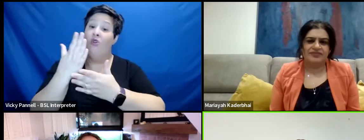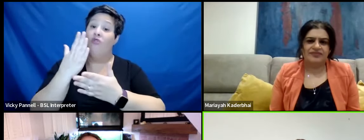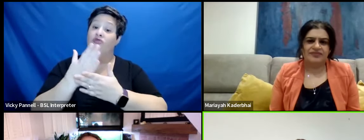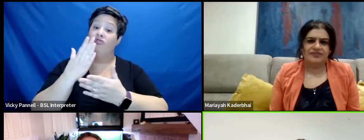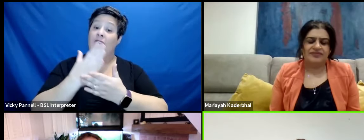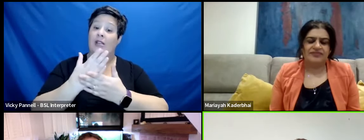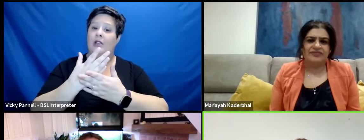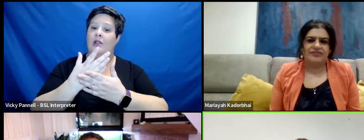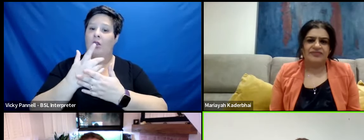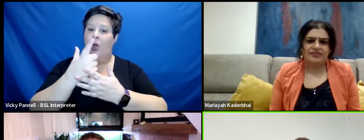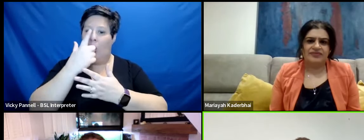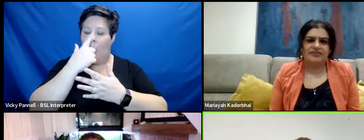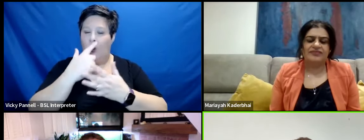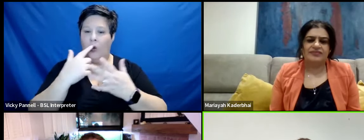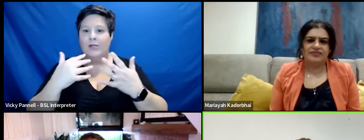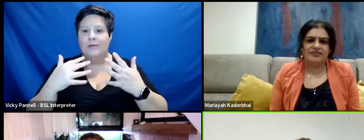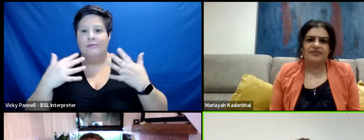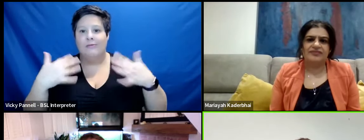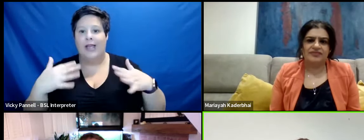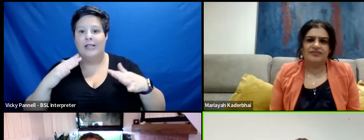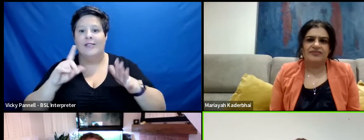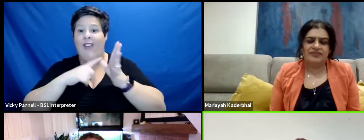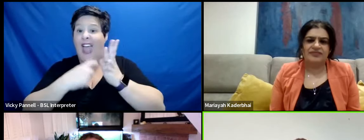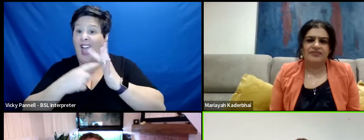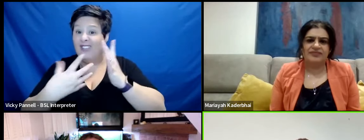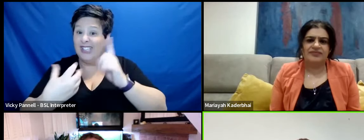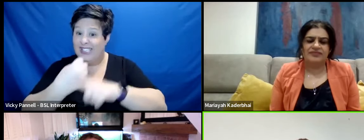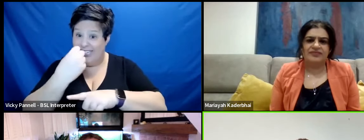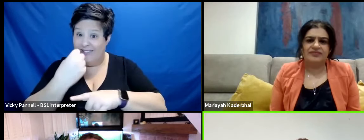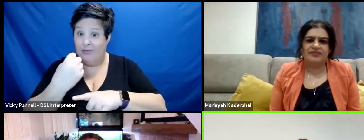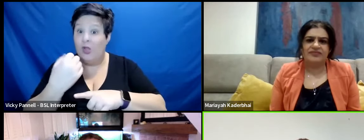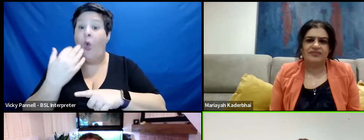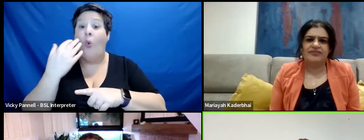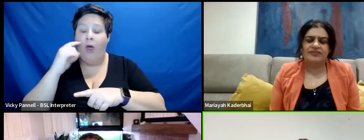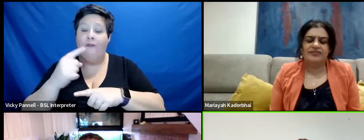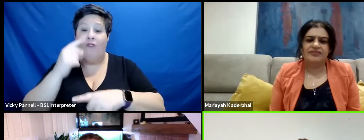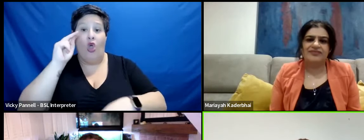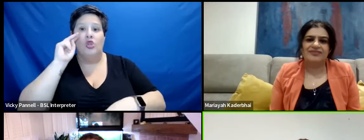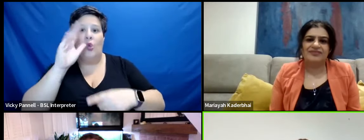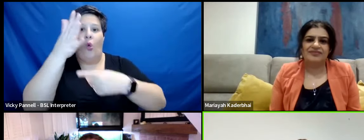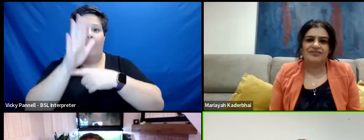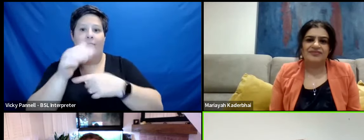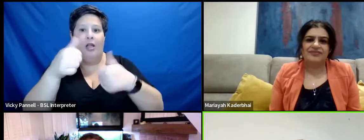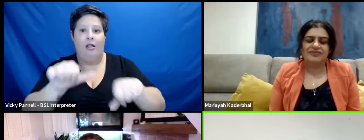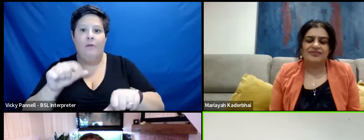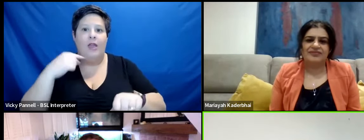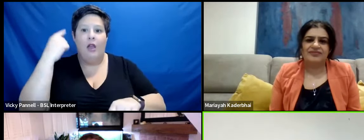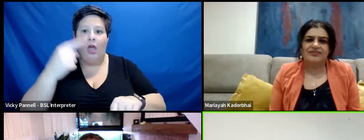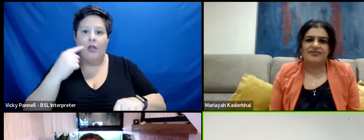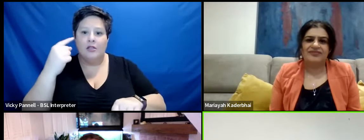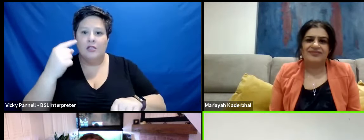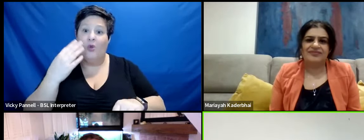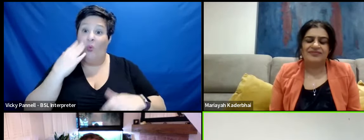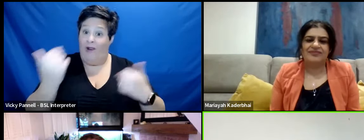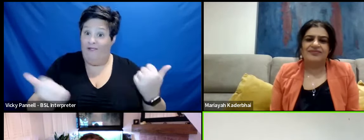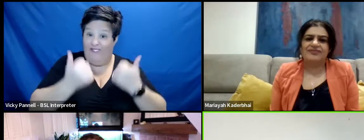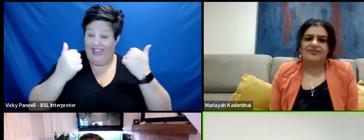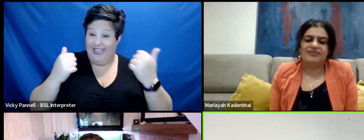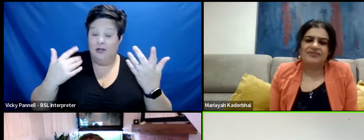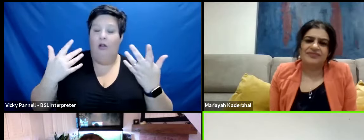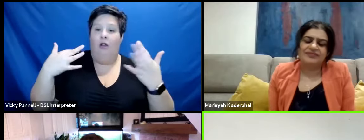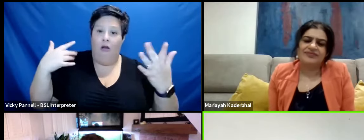able to marvel at Ari's achievements when I first saw the film in London a long time after finishing it.